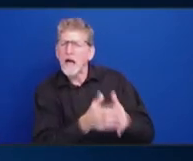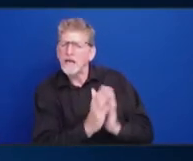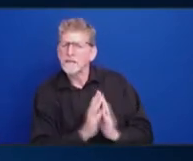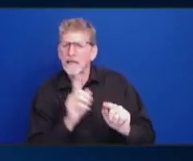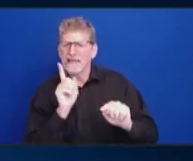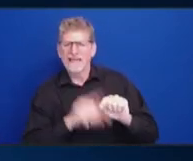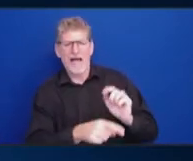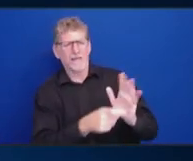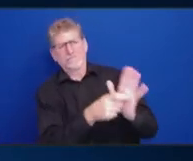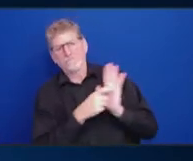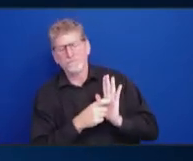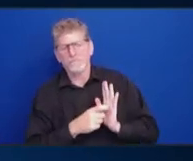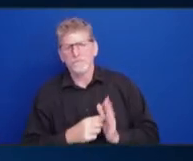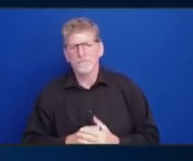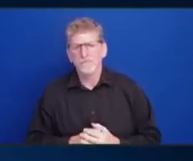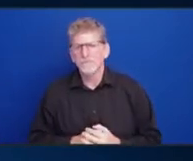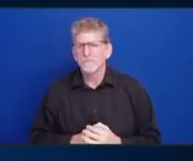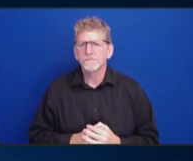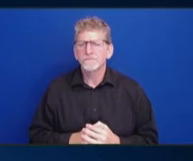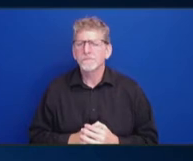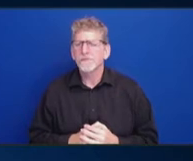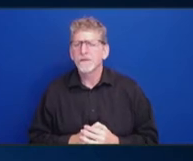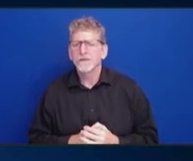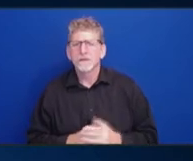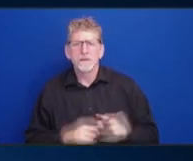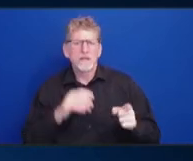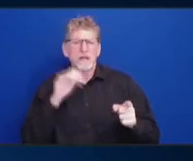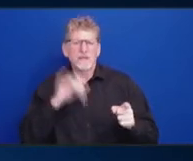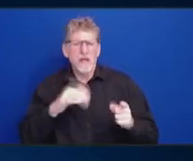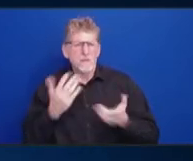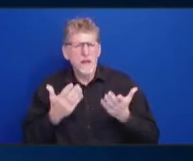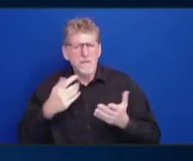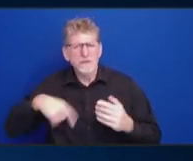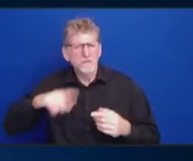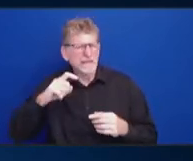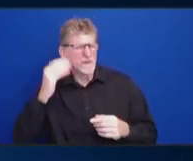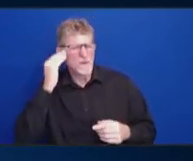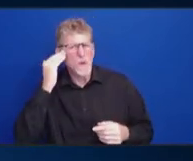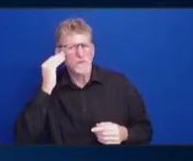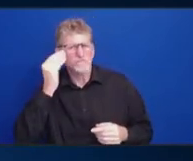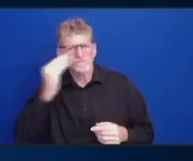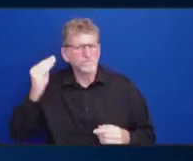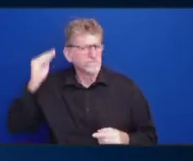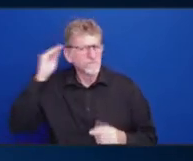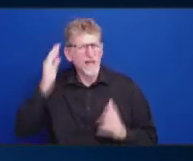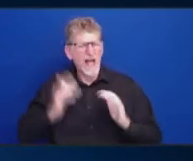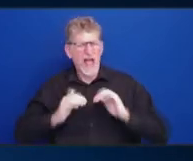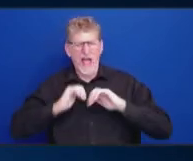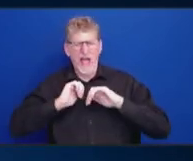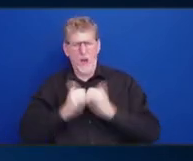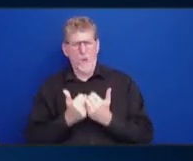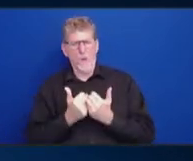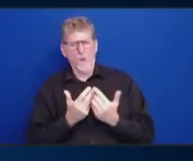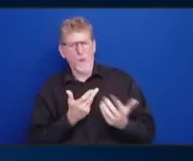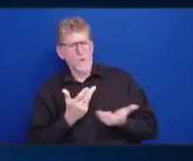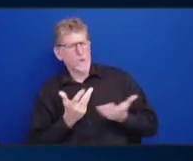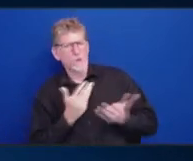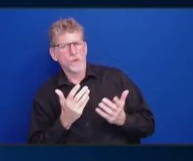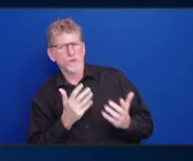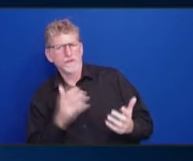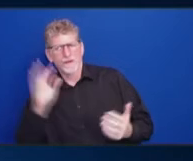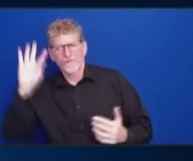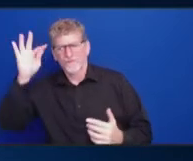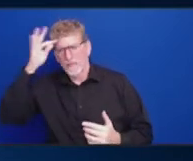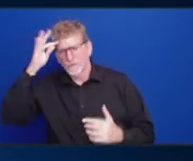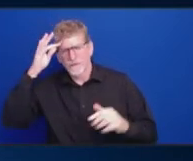of questions we should ask. And it's a great set of questions for us to be asking, which is, how can we align federal, state, local? So I think that's something